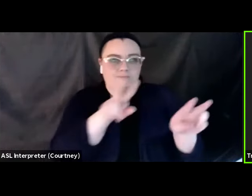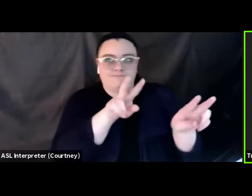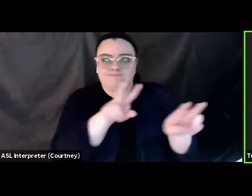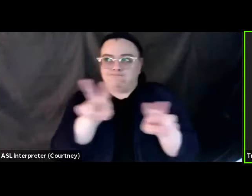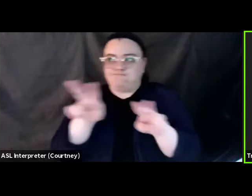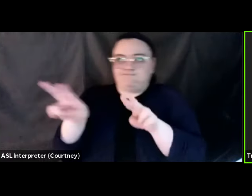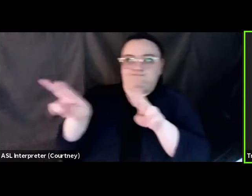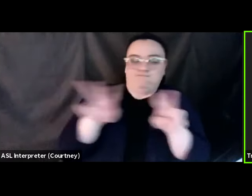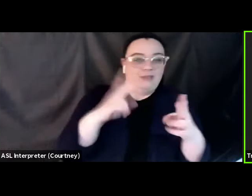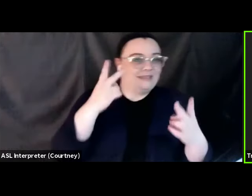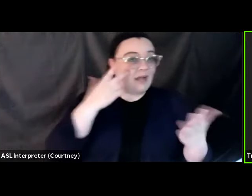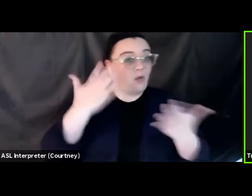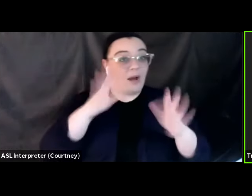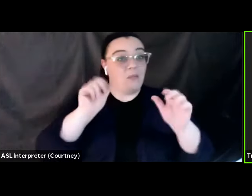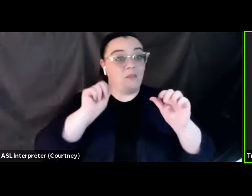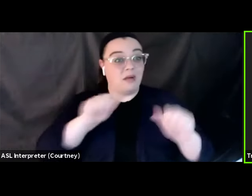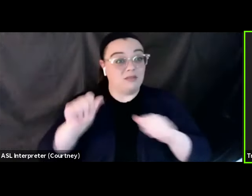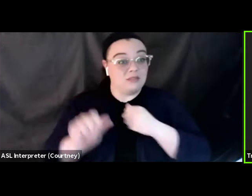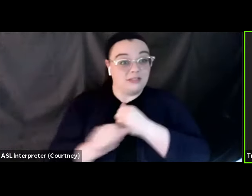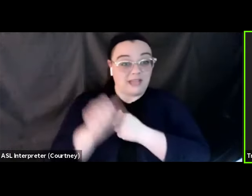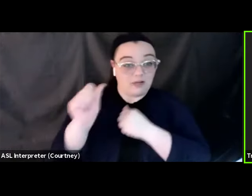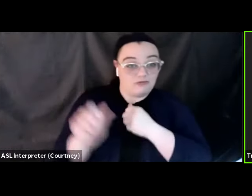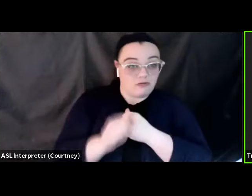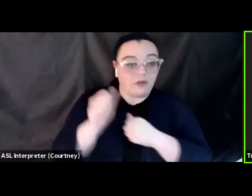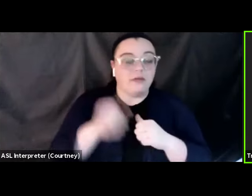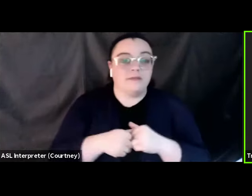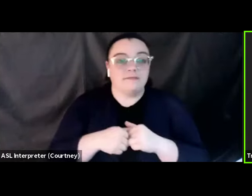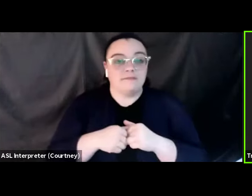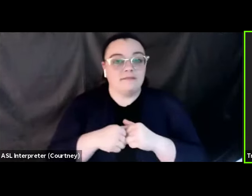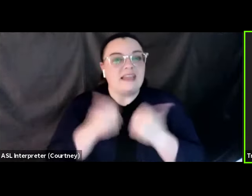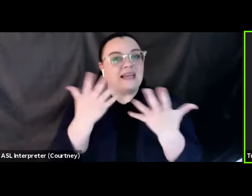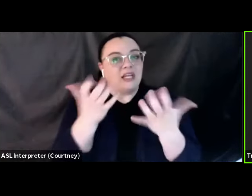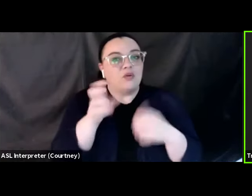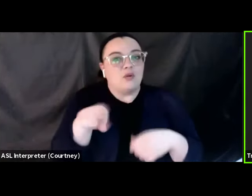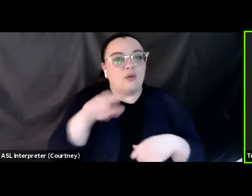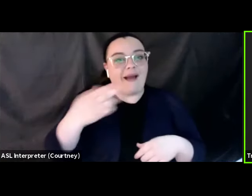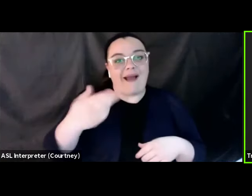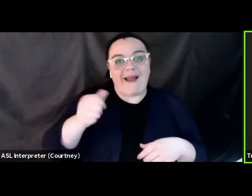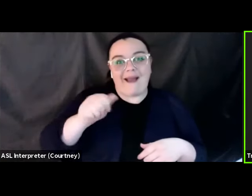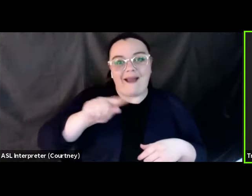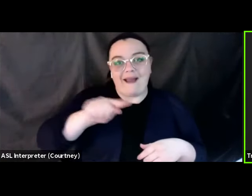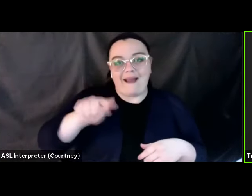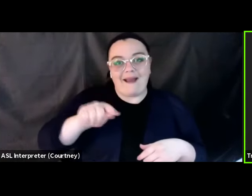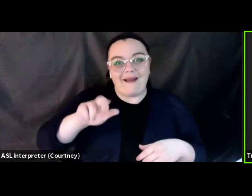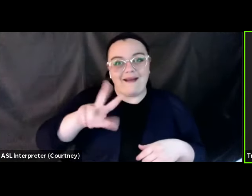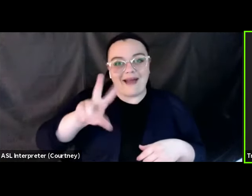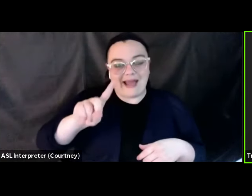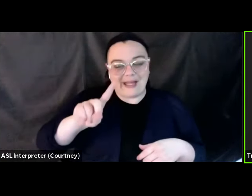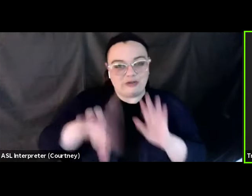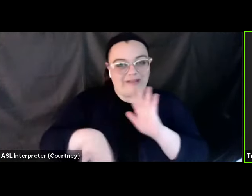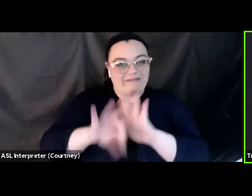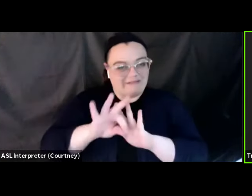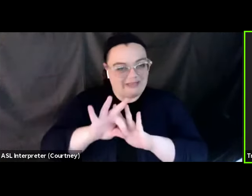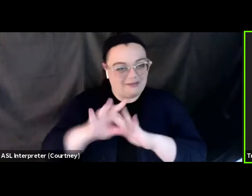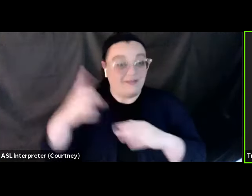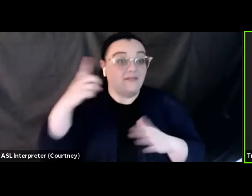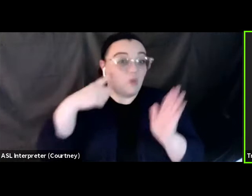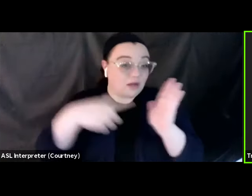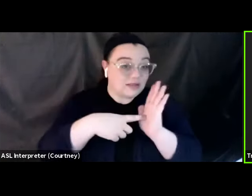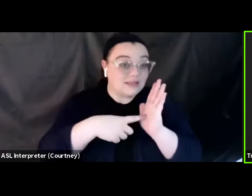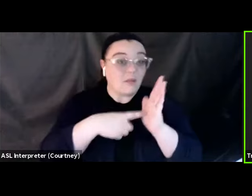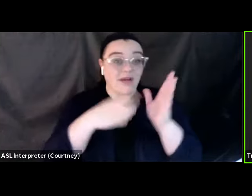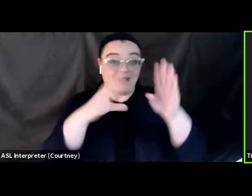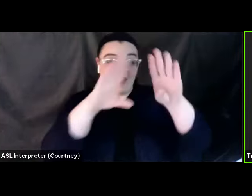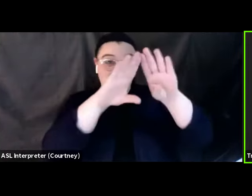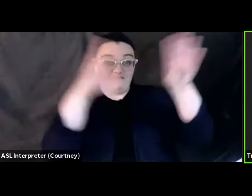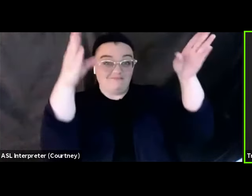go home and do a hazard hunt. Identify top heavy furniture. For example, the entertainment center is here. It's important to